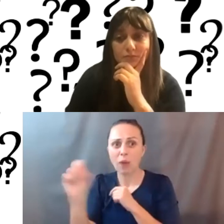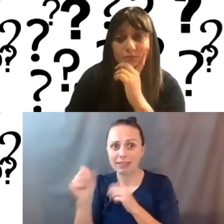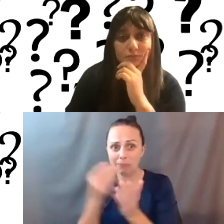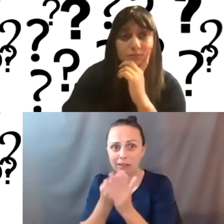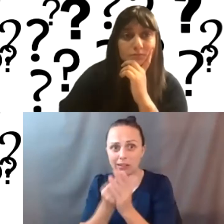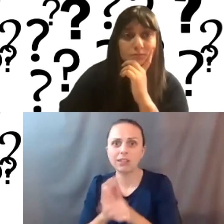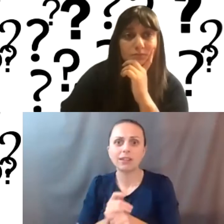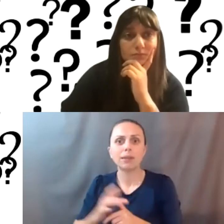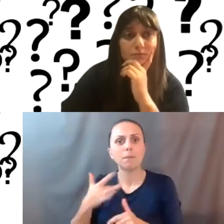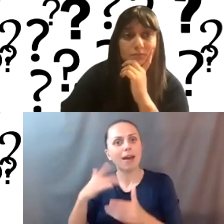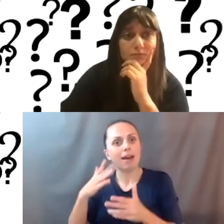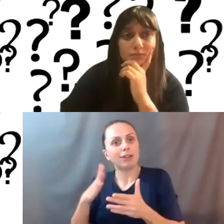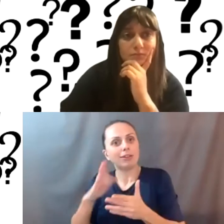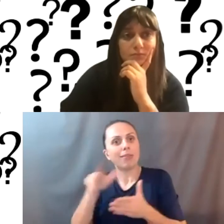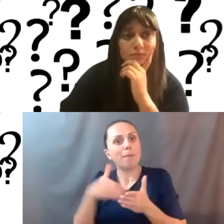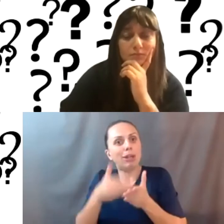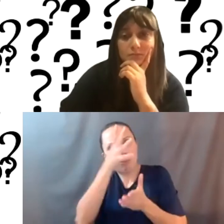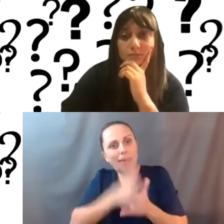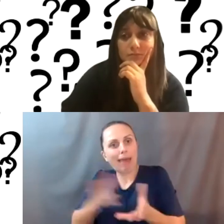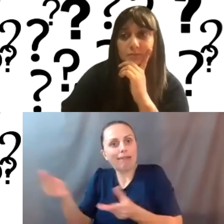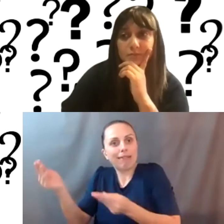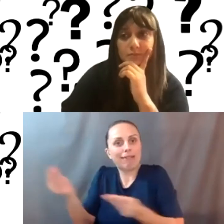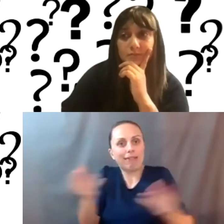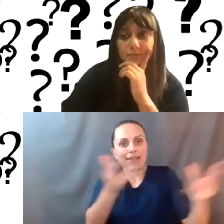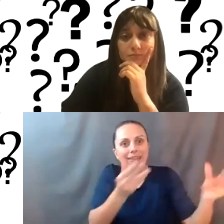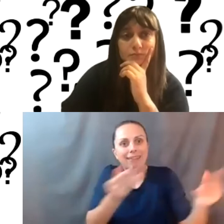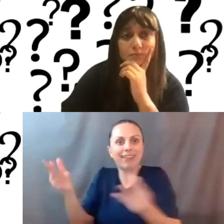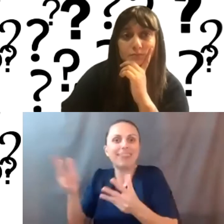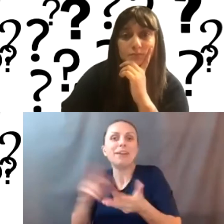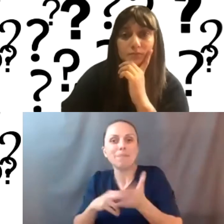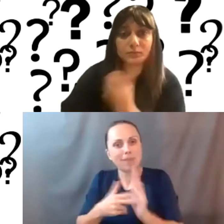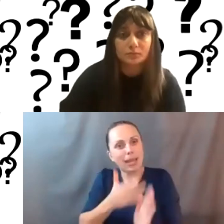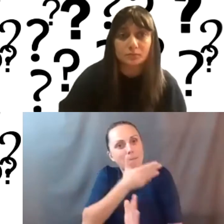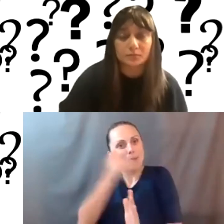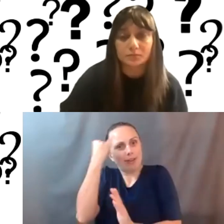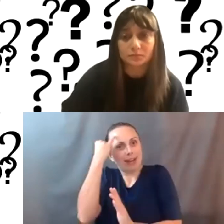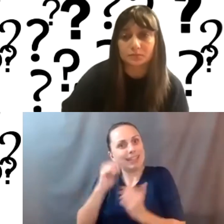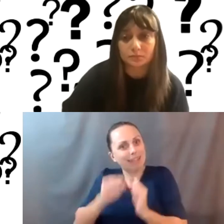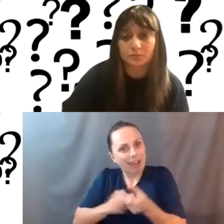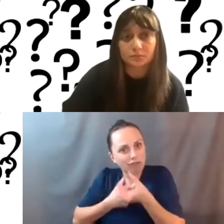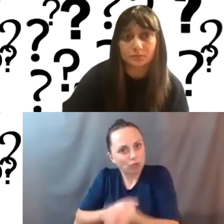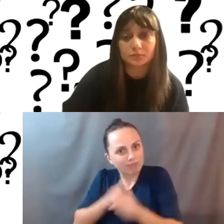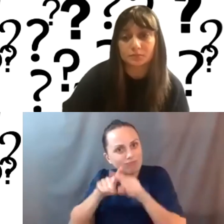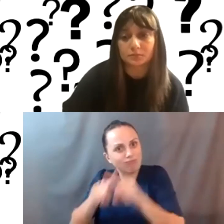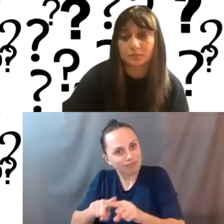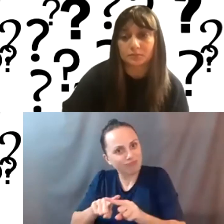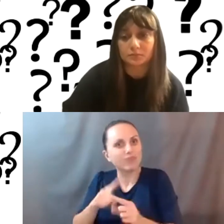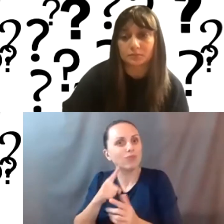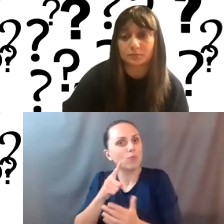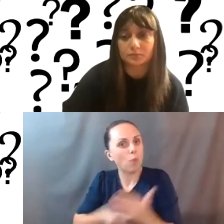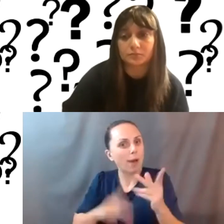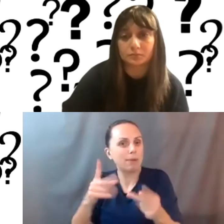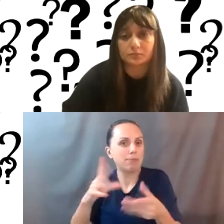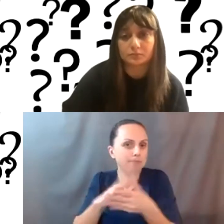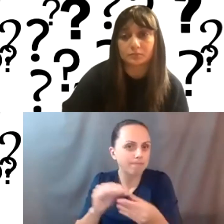middleman between a whole bunch of other theme vendors. And so you get a better sense of the reliability with the kinds of things that people are talking